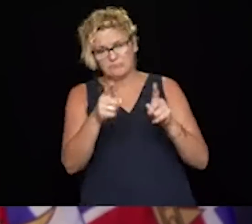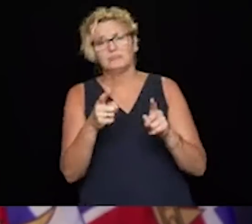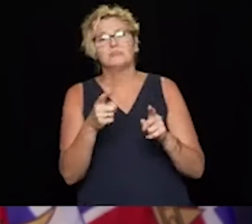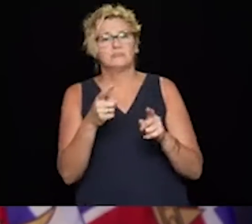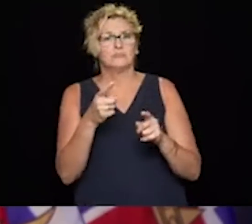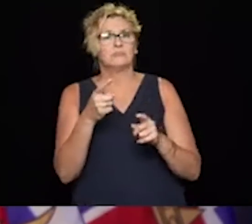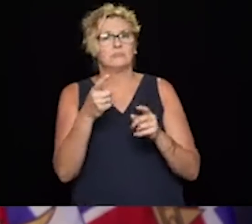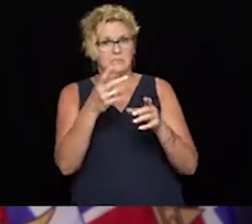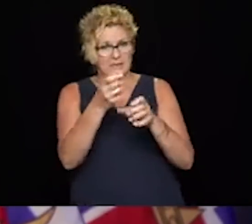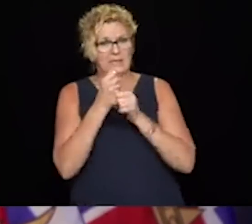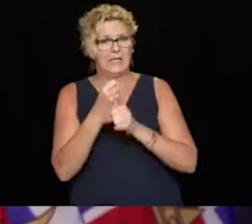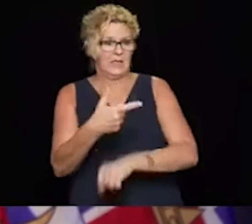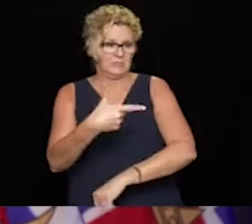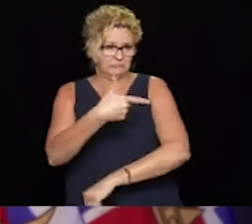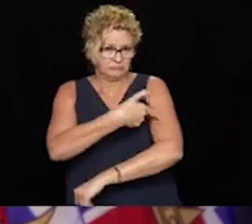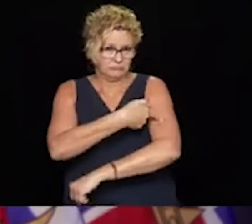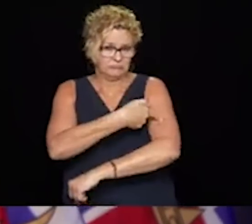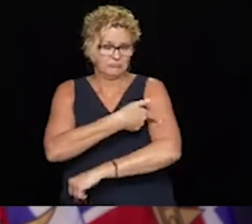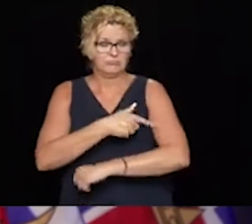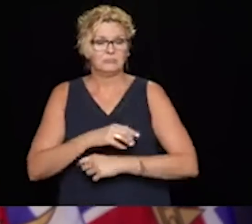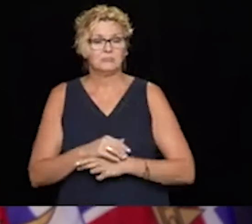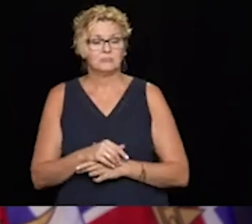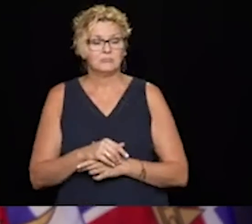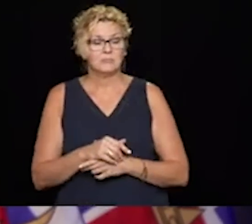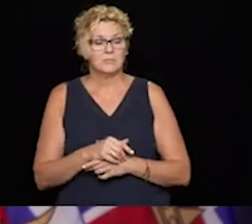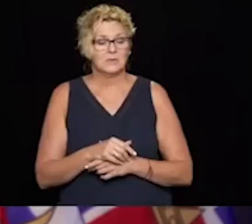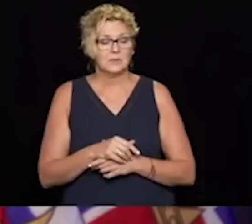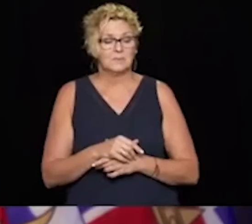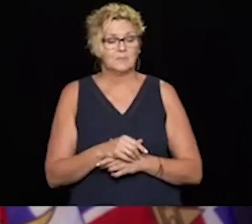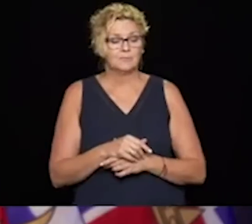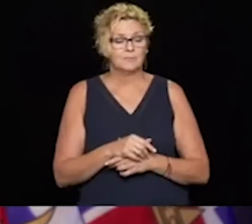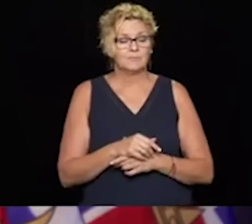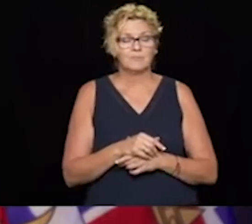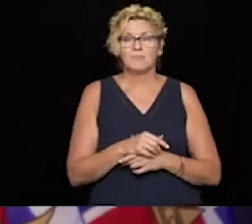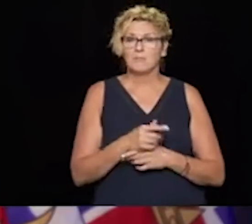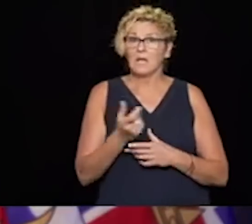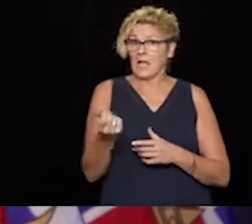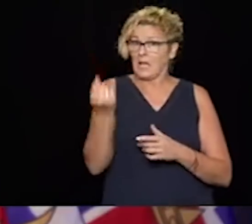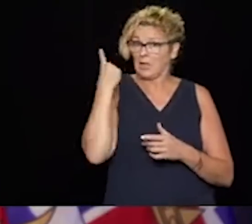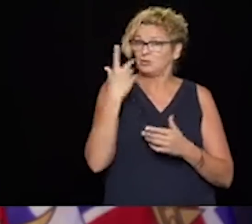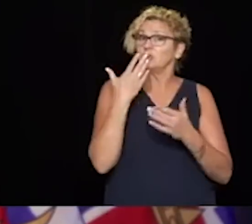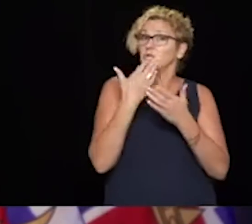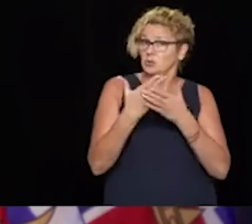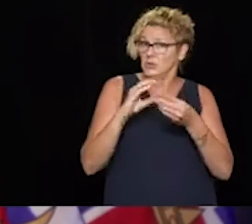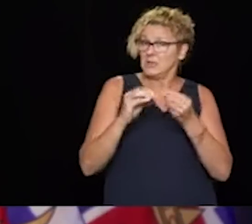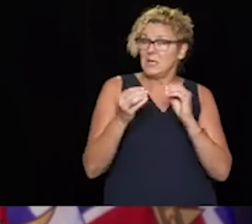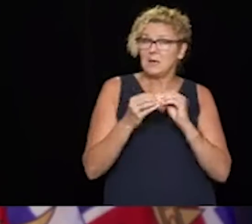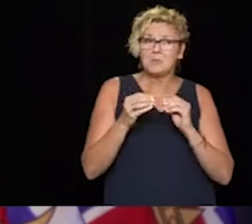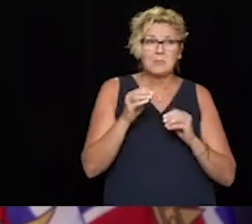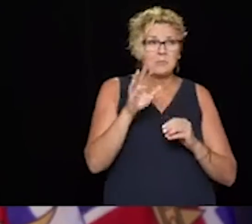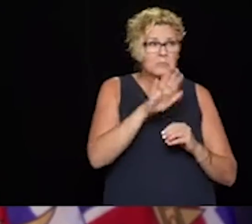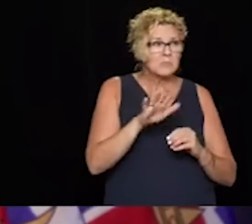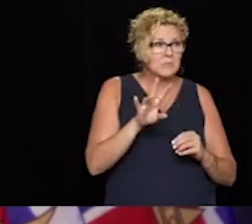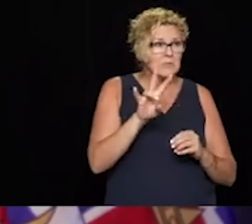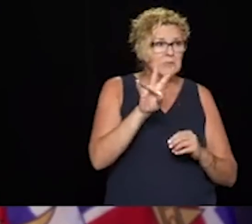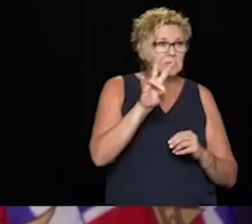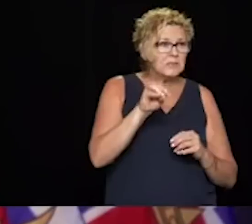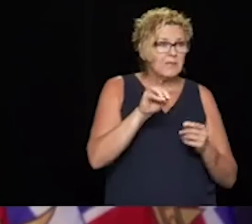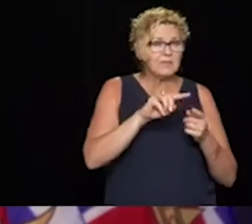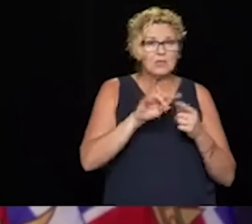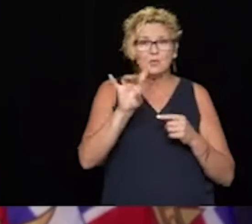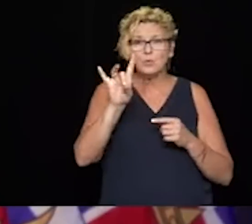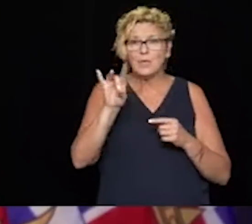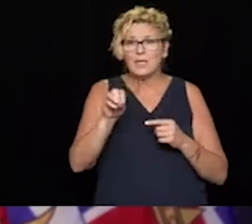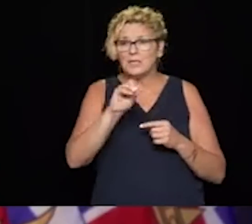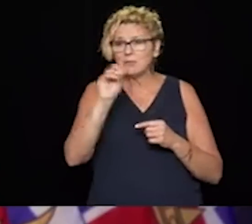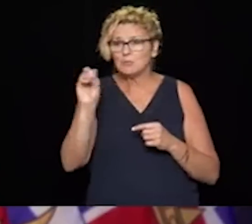everybody. Our rates last year in healthcare were very high. We were in the 70% to 80% of